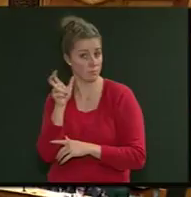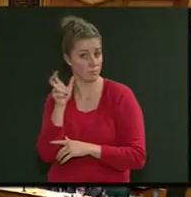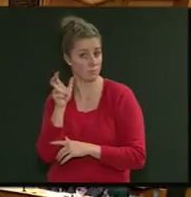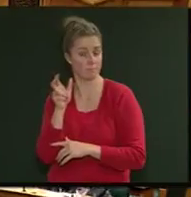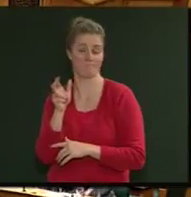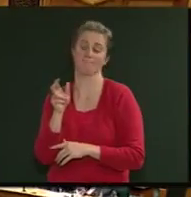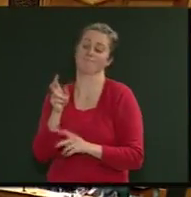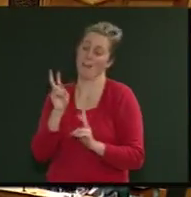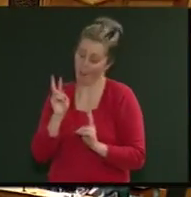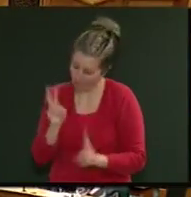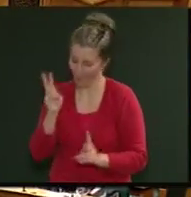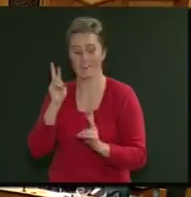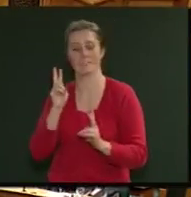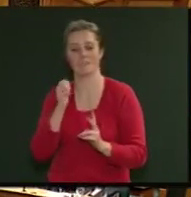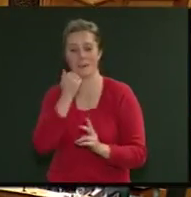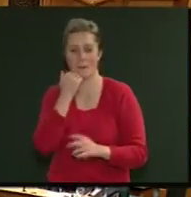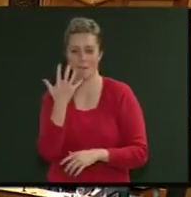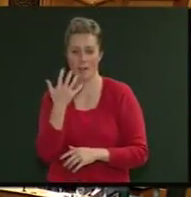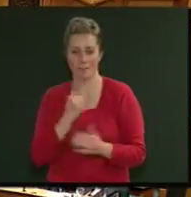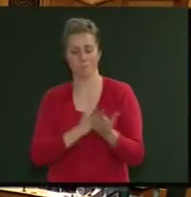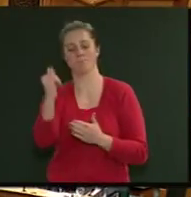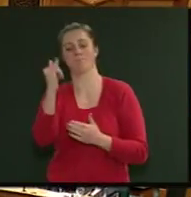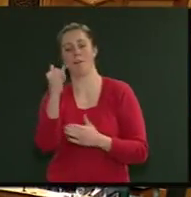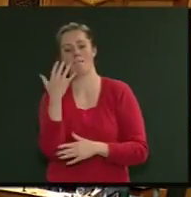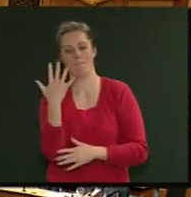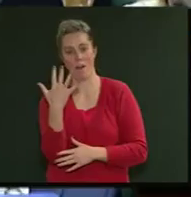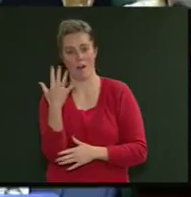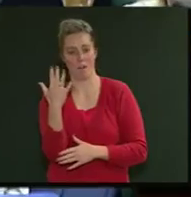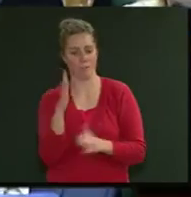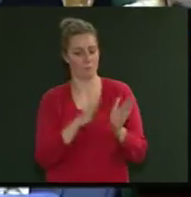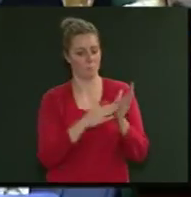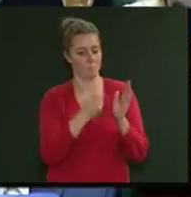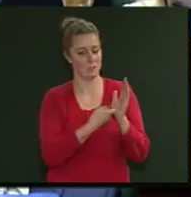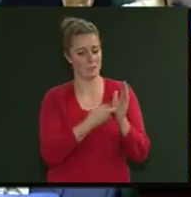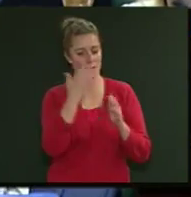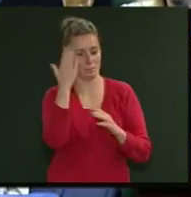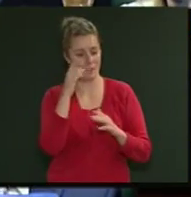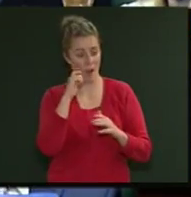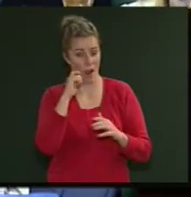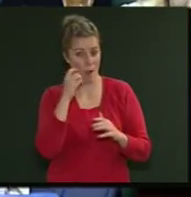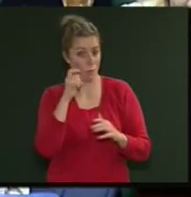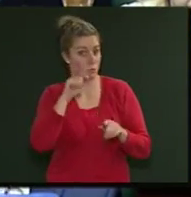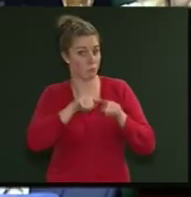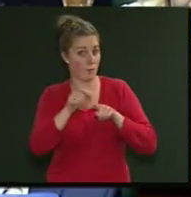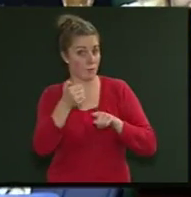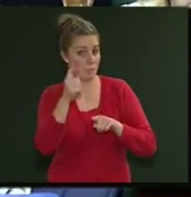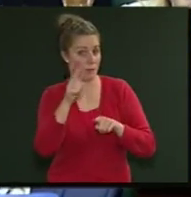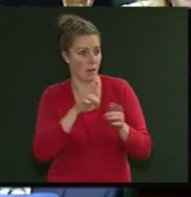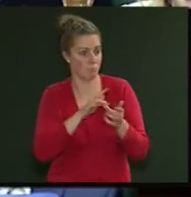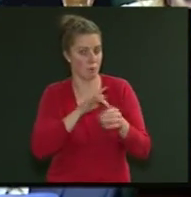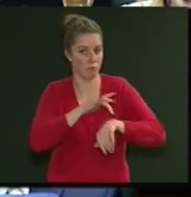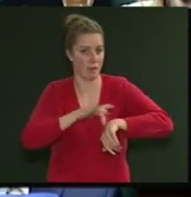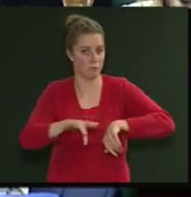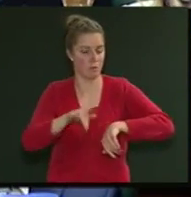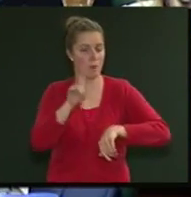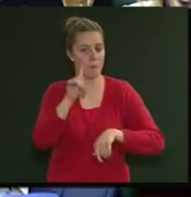Oh, number five. I got five, Mr. Speaker. I'd go for six, but I'm running out of time. In fact, Mr. Speaker, I'm